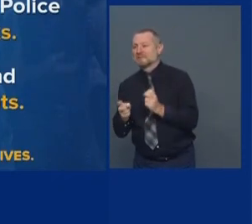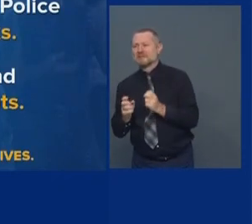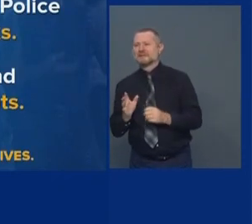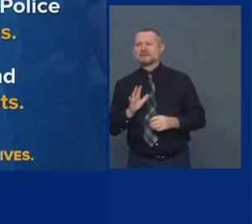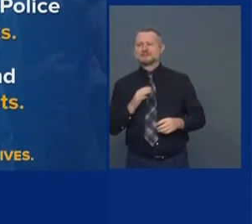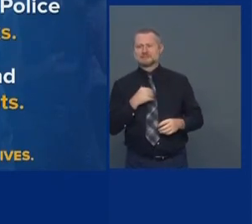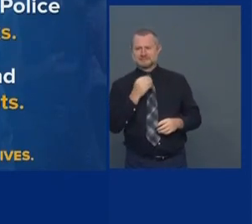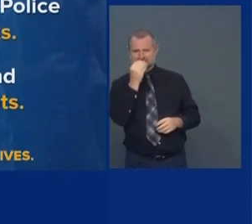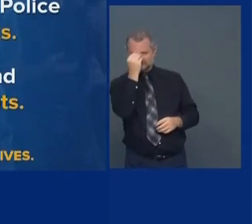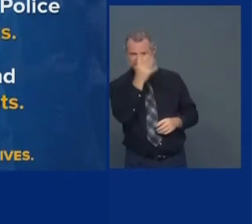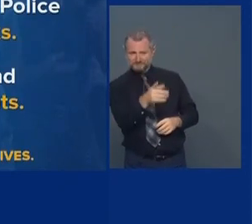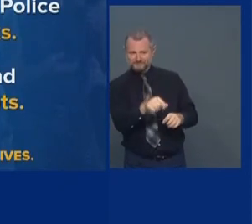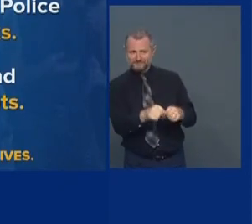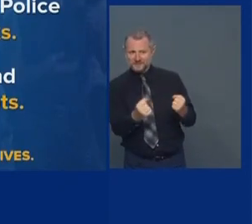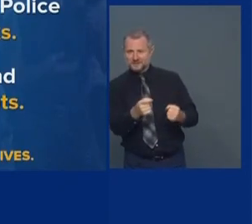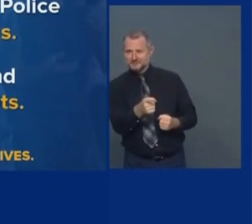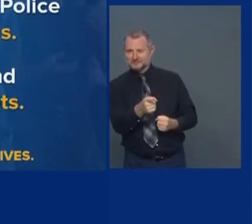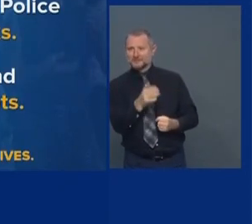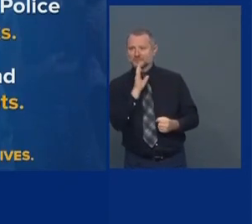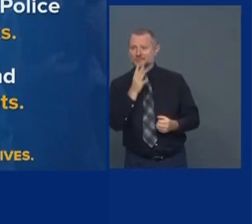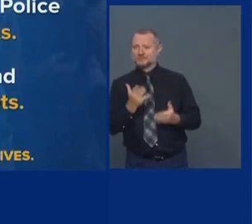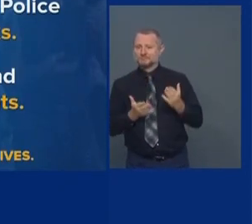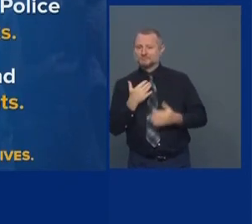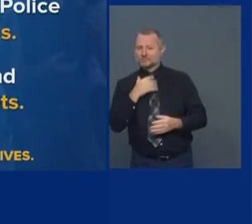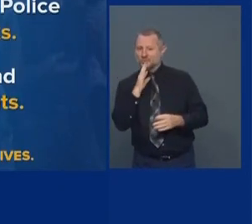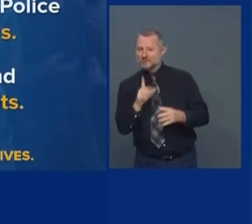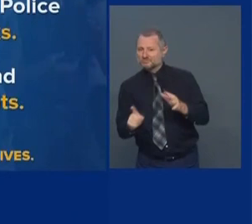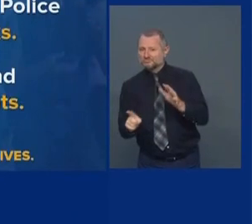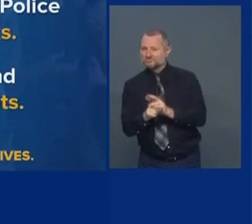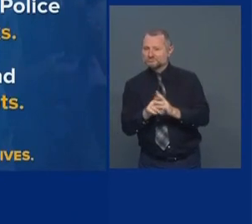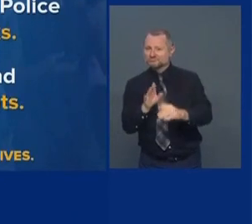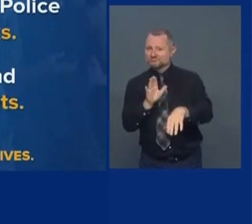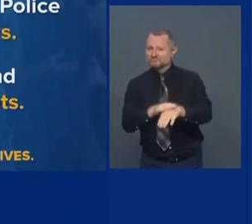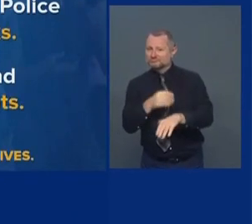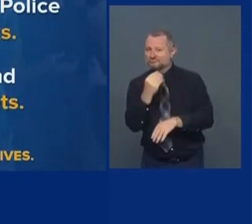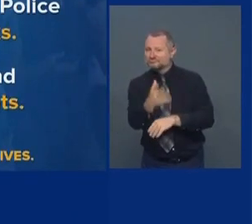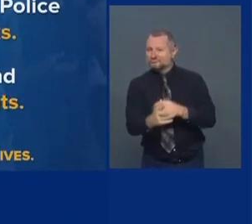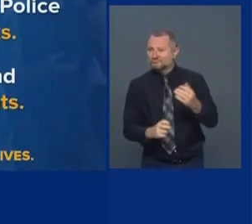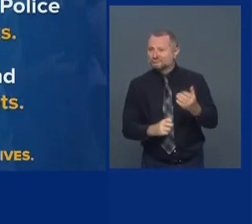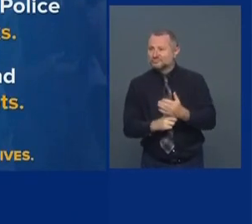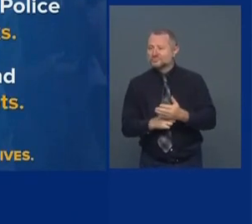Somebody could walk in the door. Locks keep honest people honest.